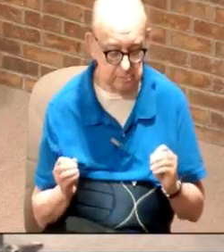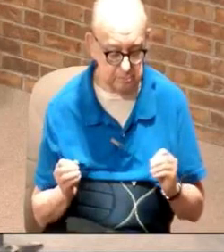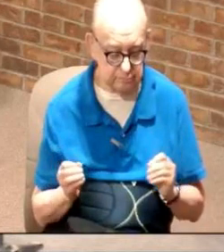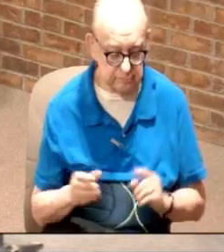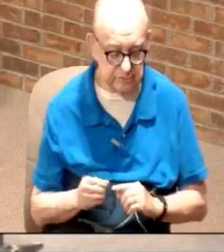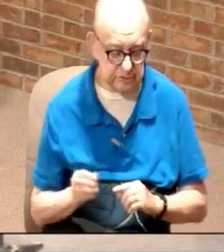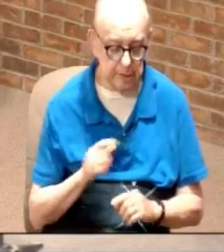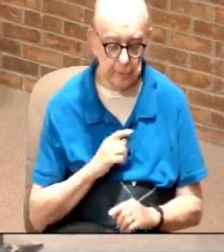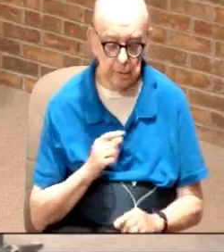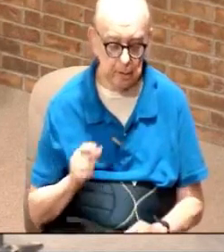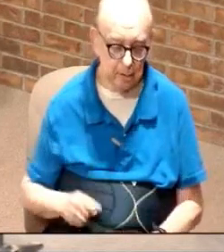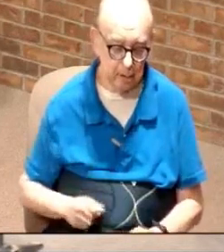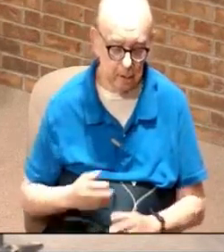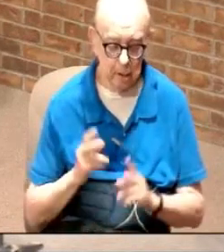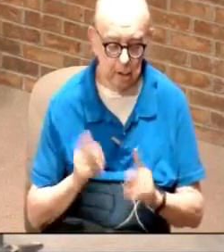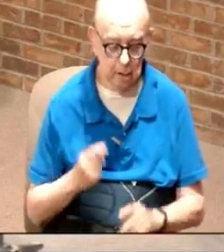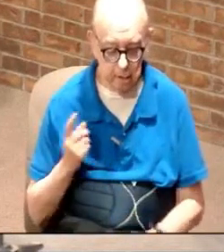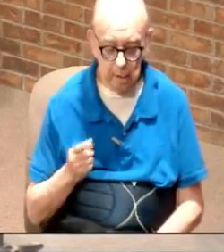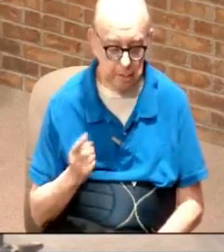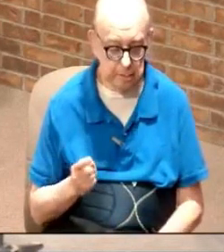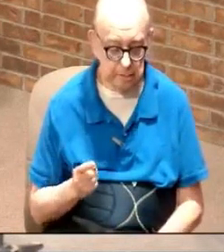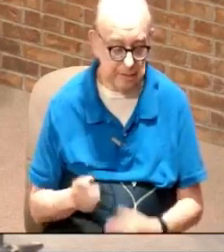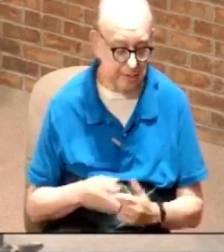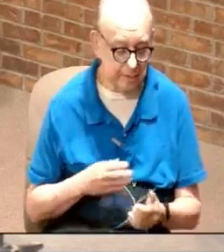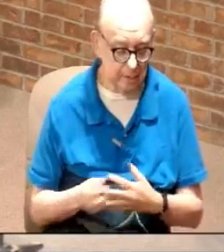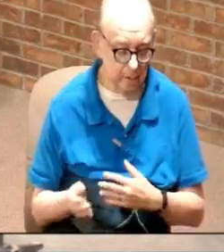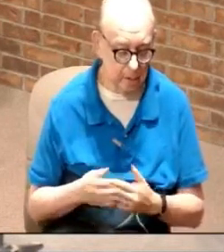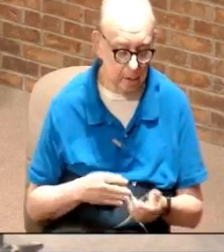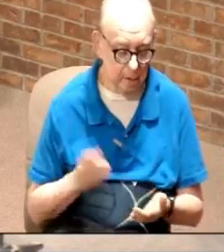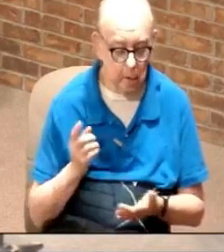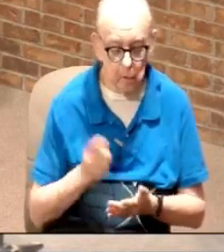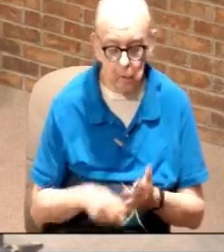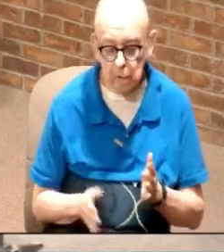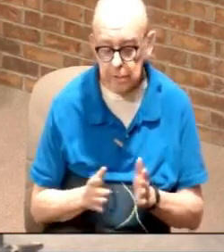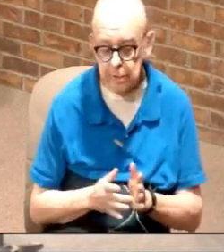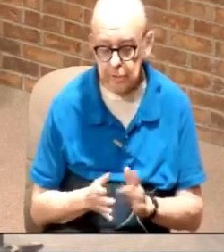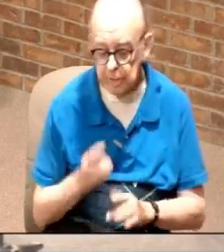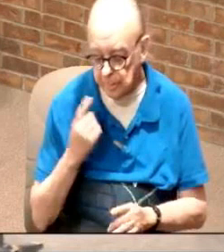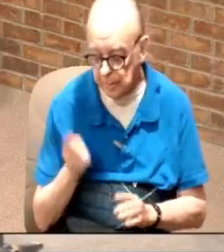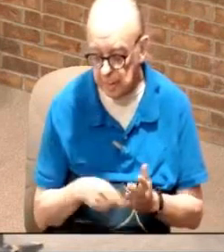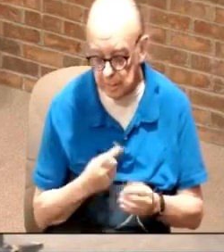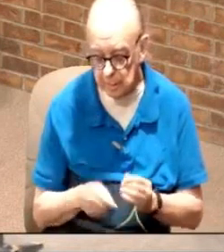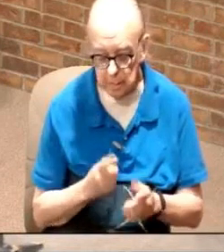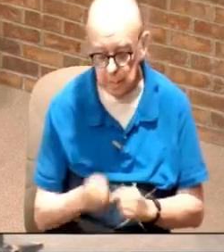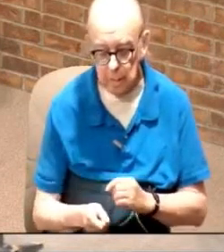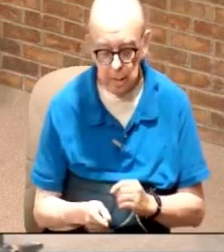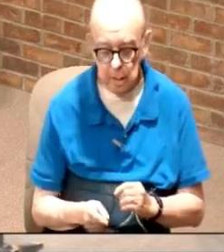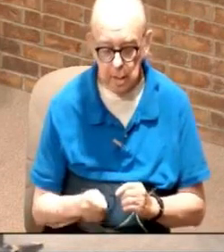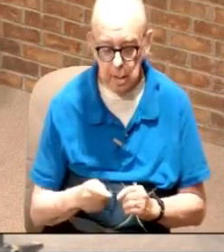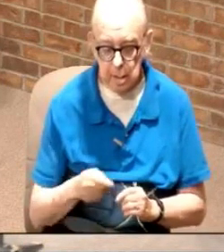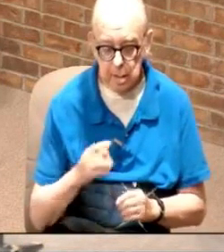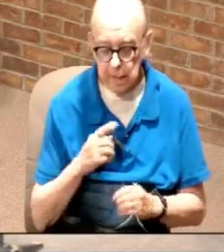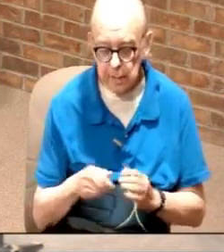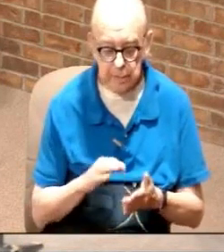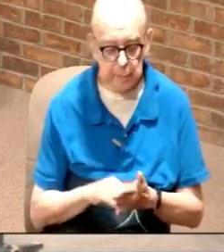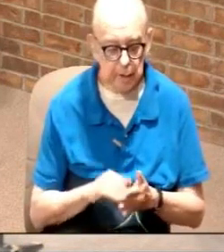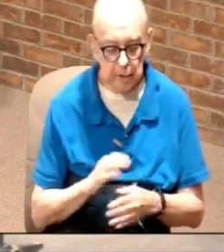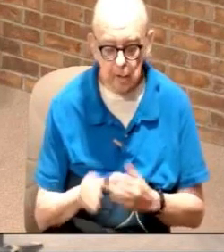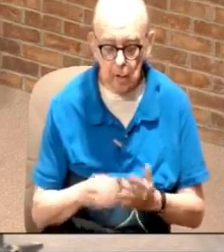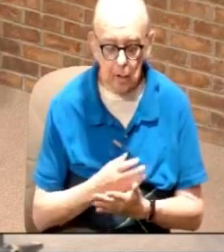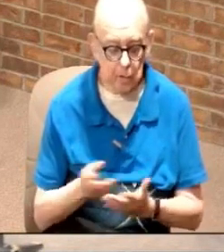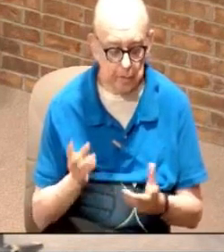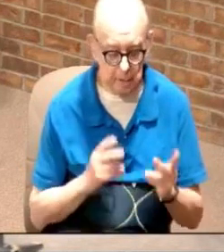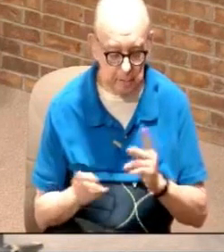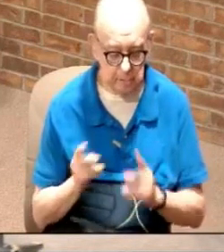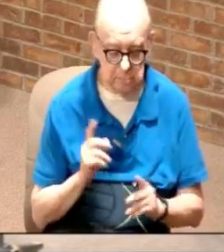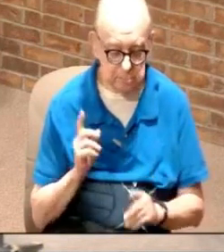And so what everybody else thinks about you doesn't really matter. It's what does he think. And that's what he thinks about every one of you. And